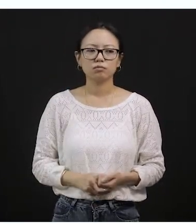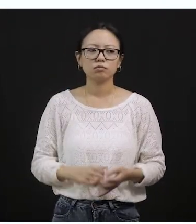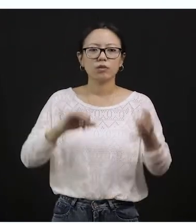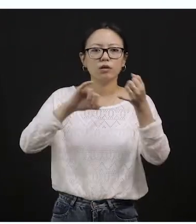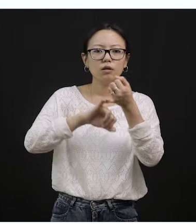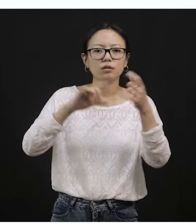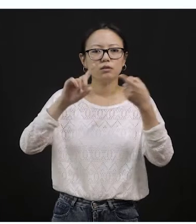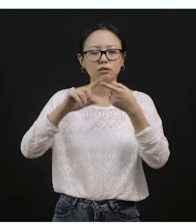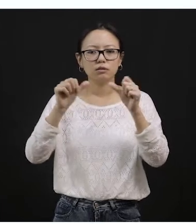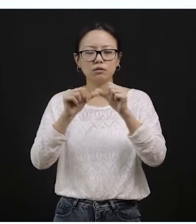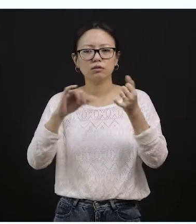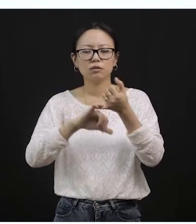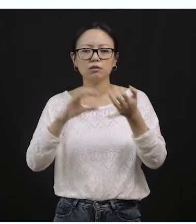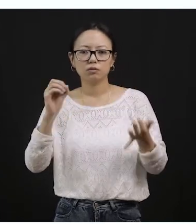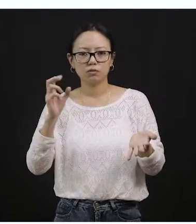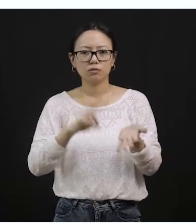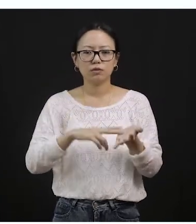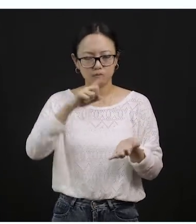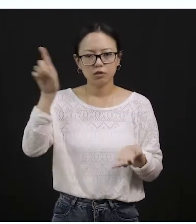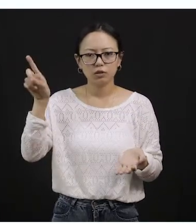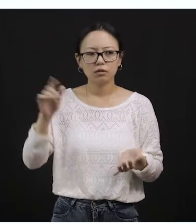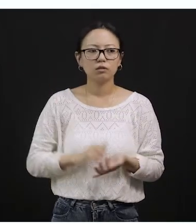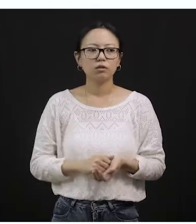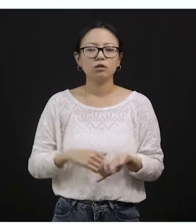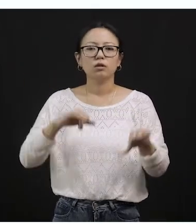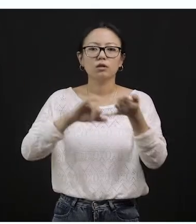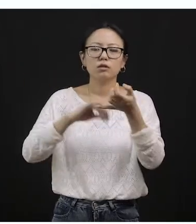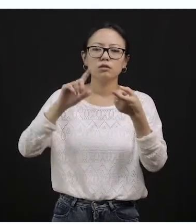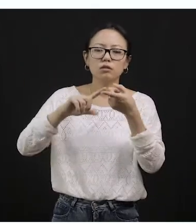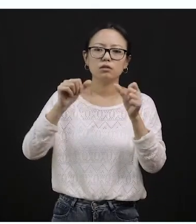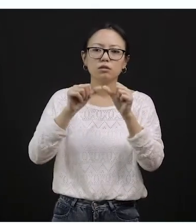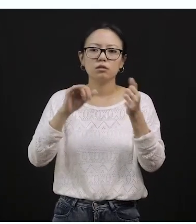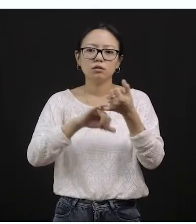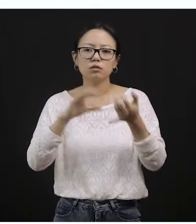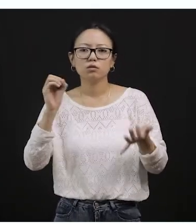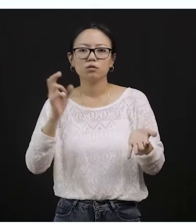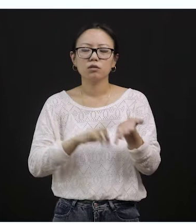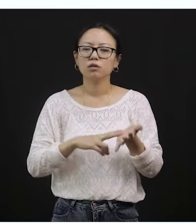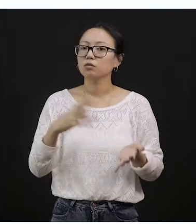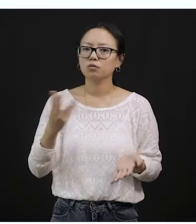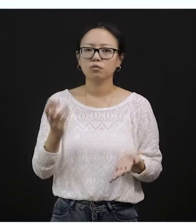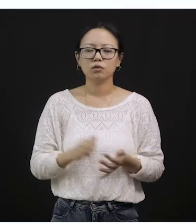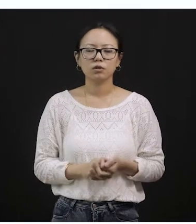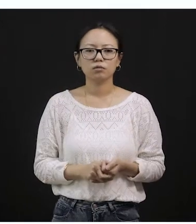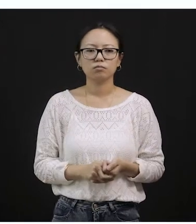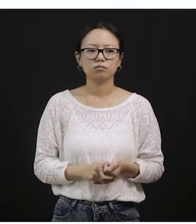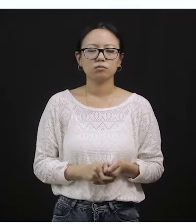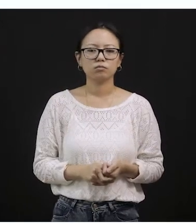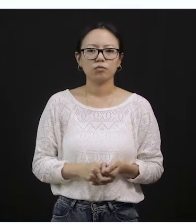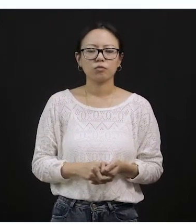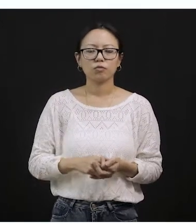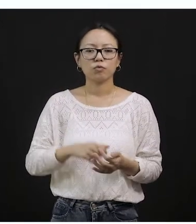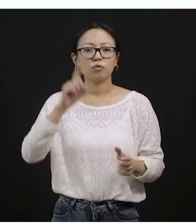What is a season? So, a season is simply the division of the year. So how many seasons are